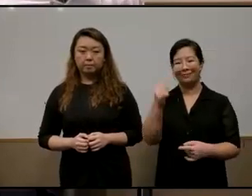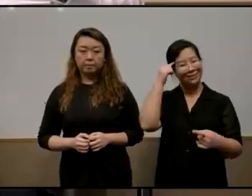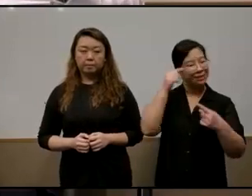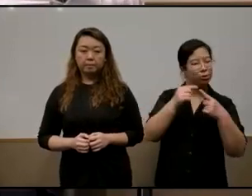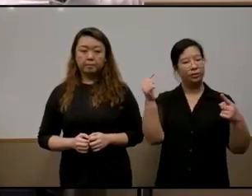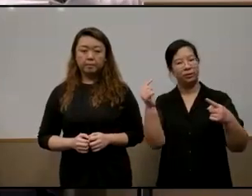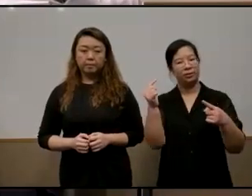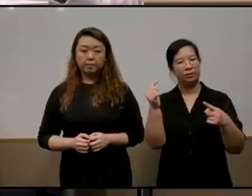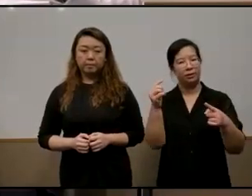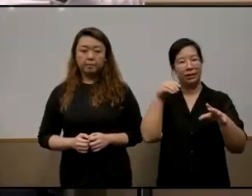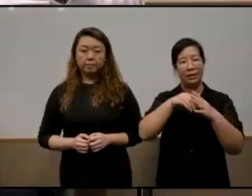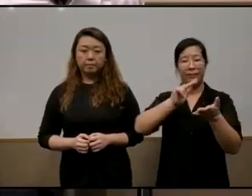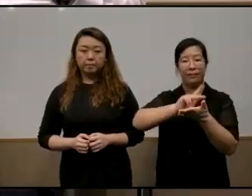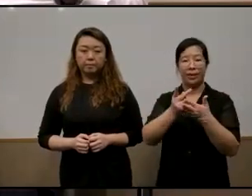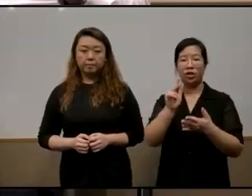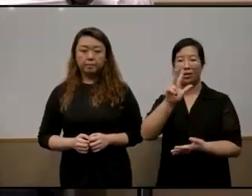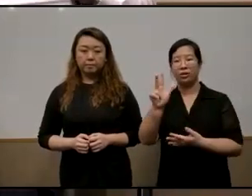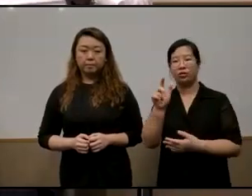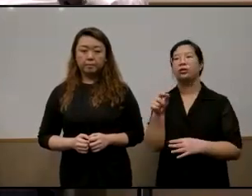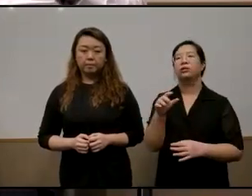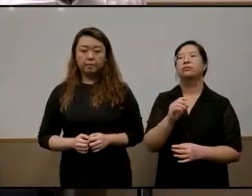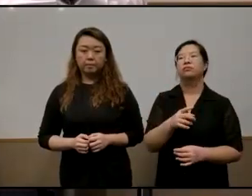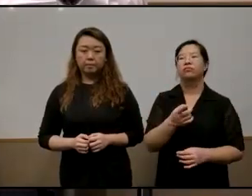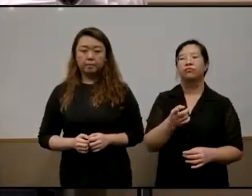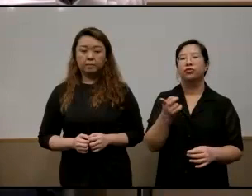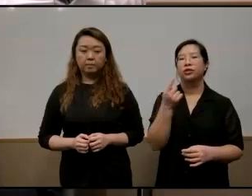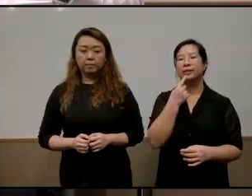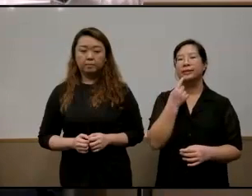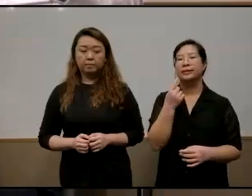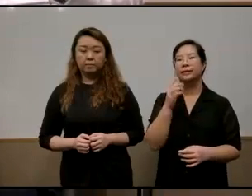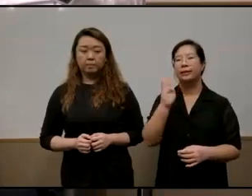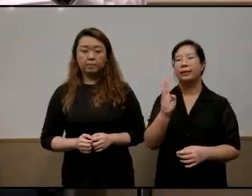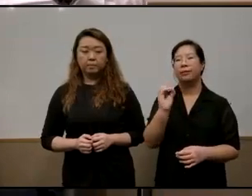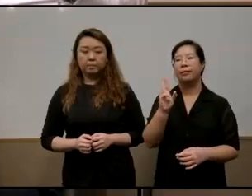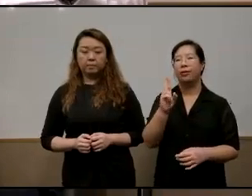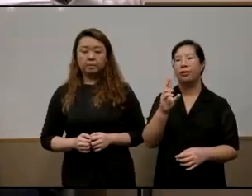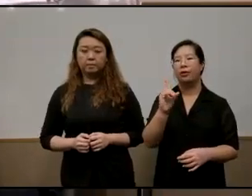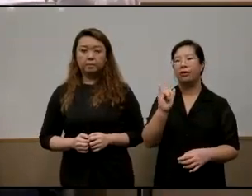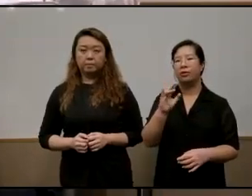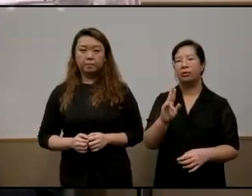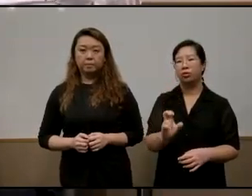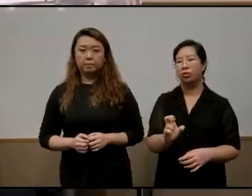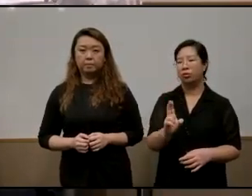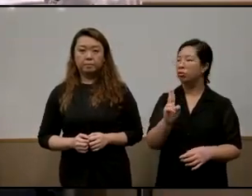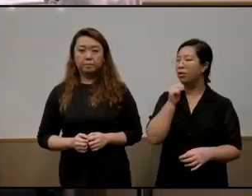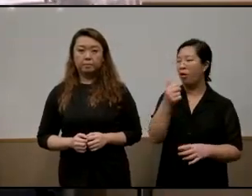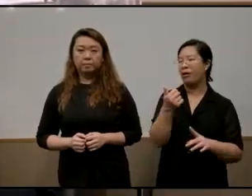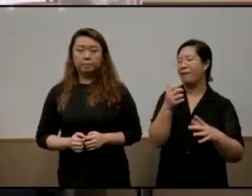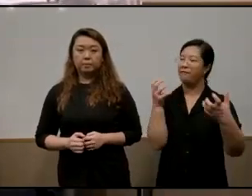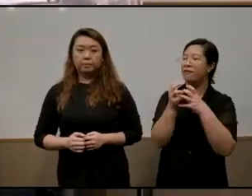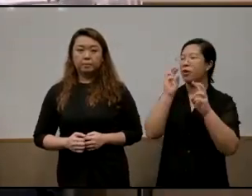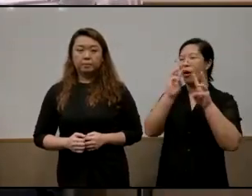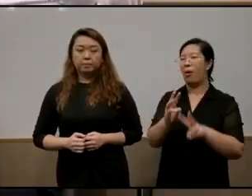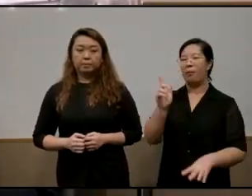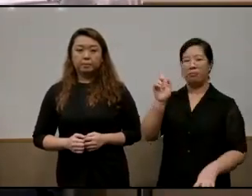30 33 she says that um a book um bordeaux doesn't seem to apply to fit well but i would argue to the